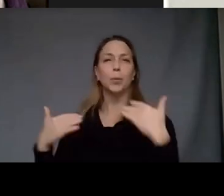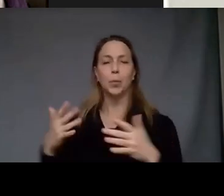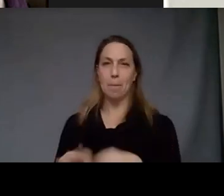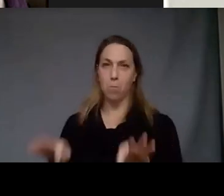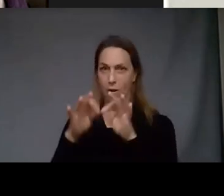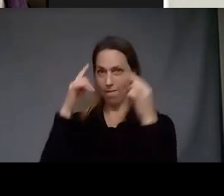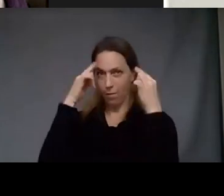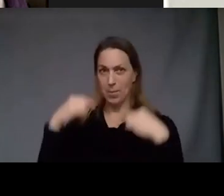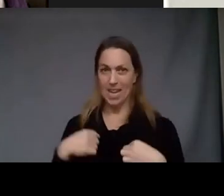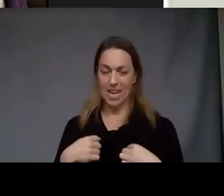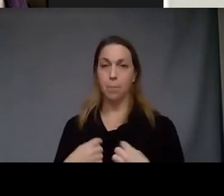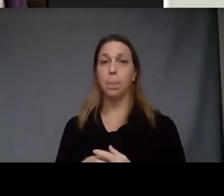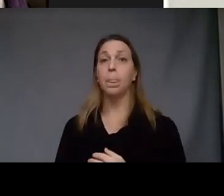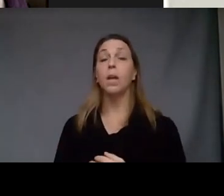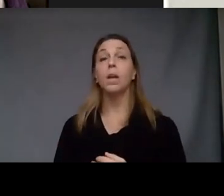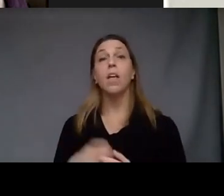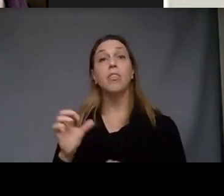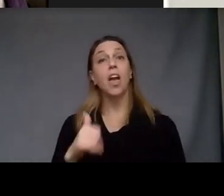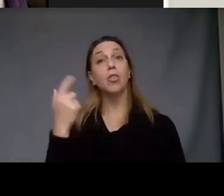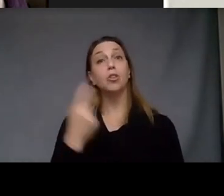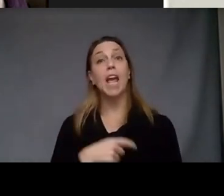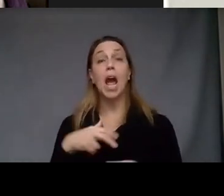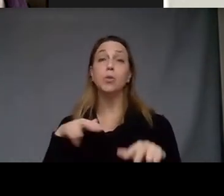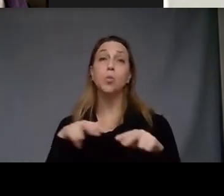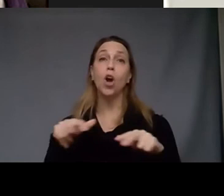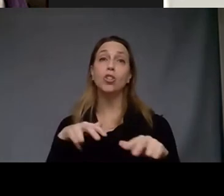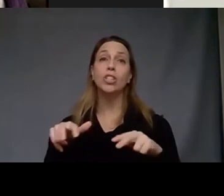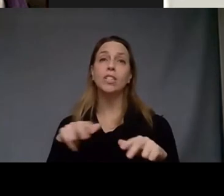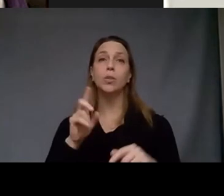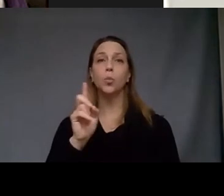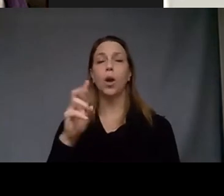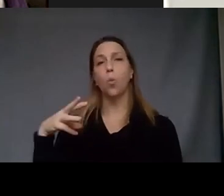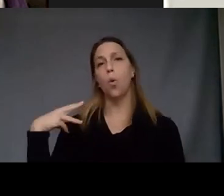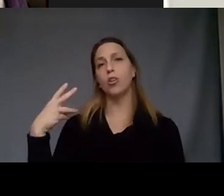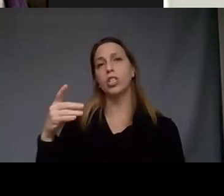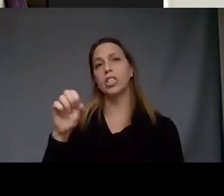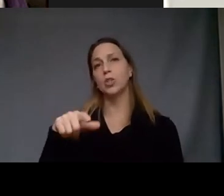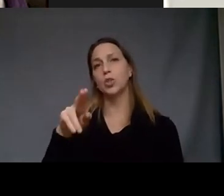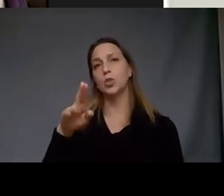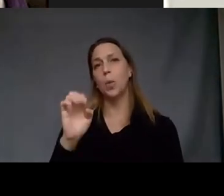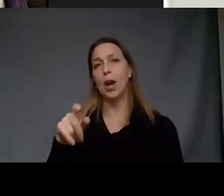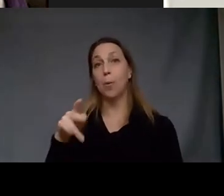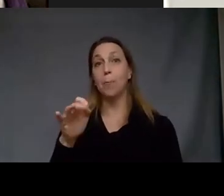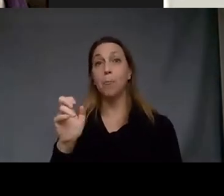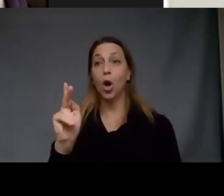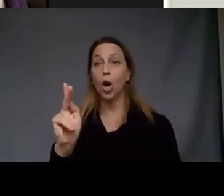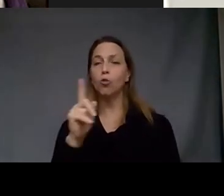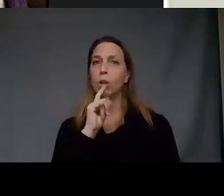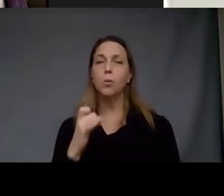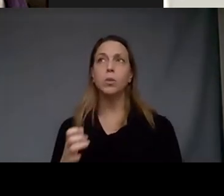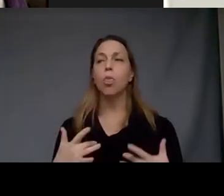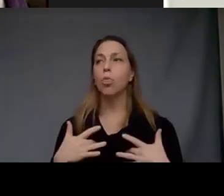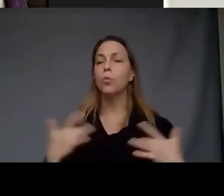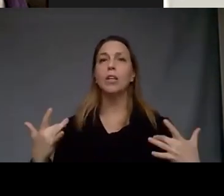me even walking the other day in Washington Square Park I was so thrilled to be in the